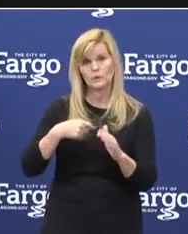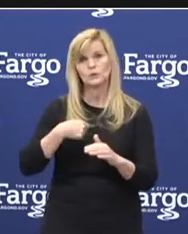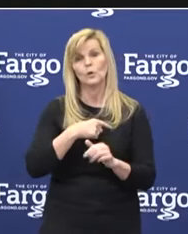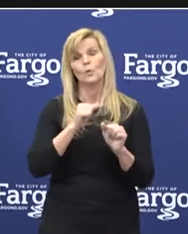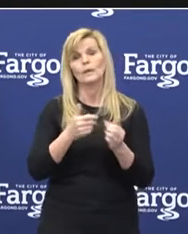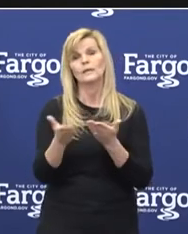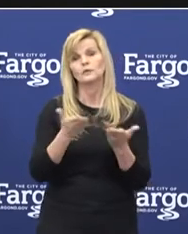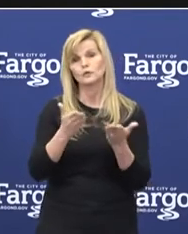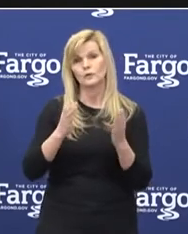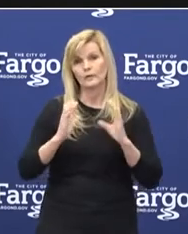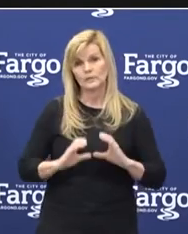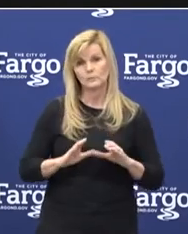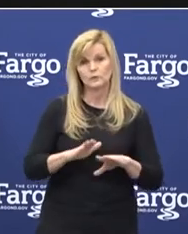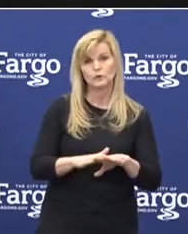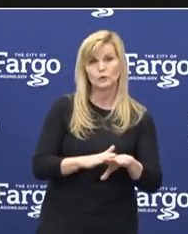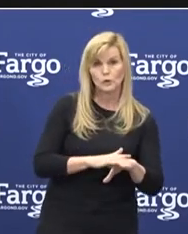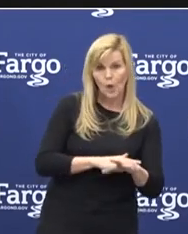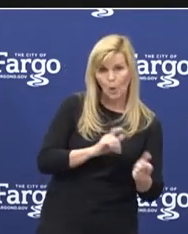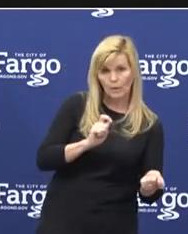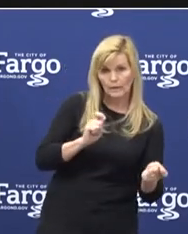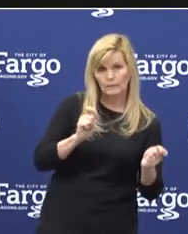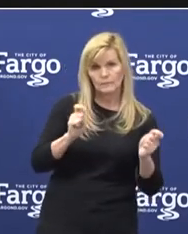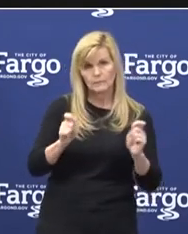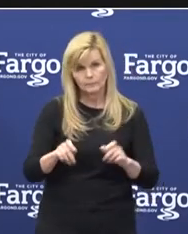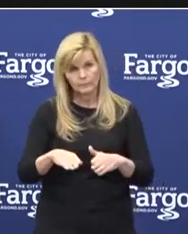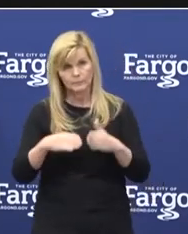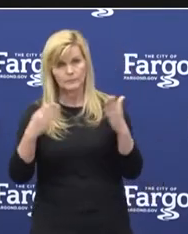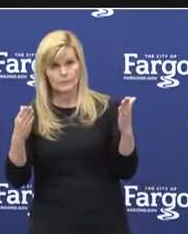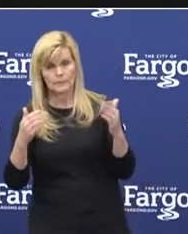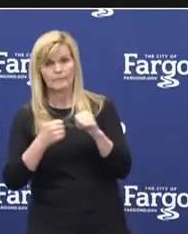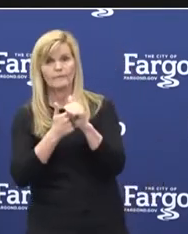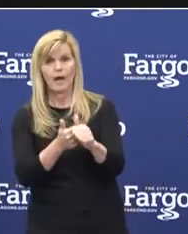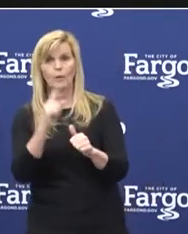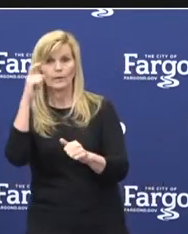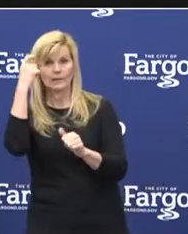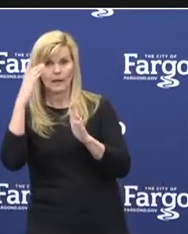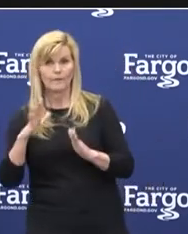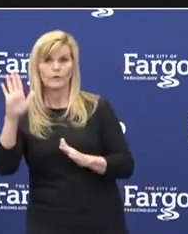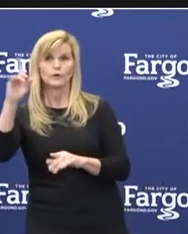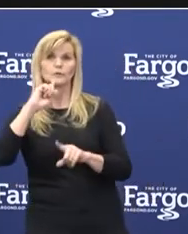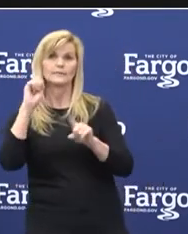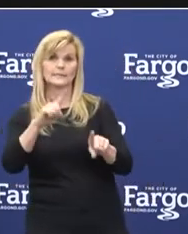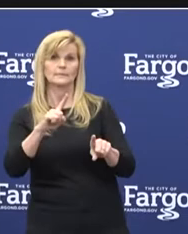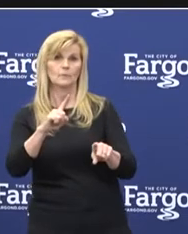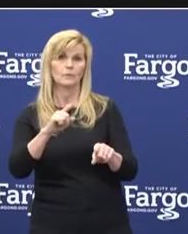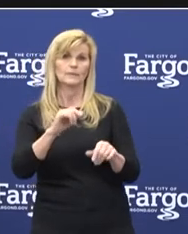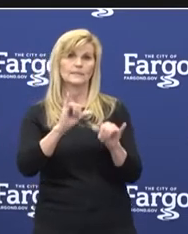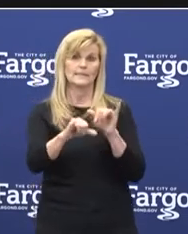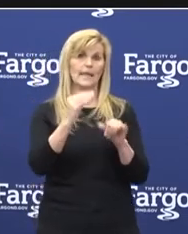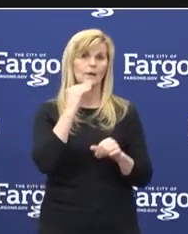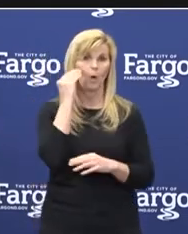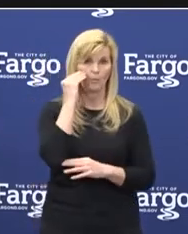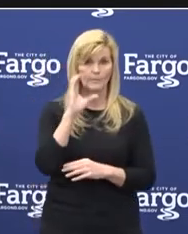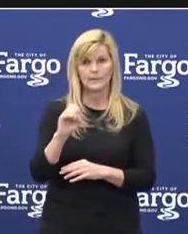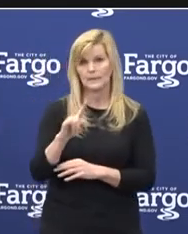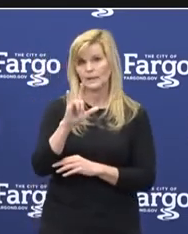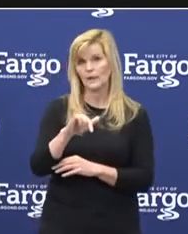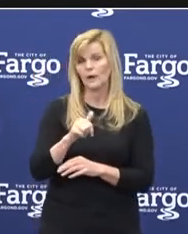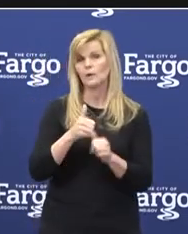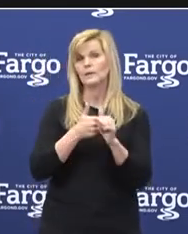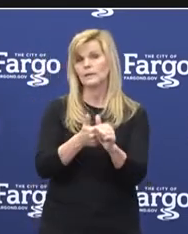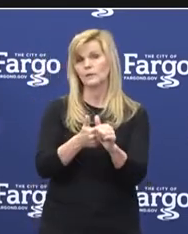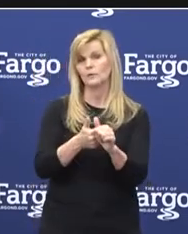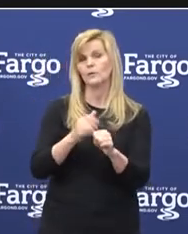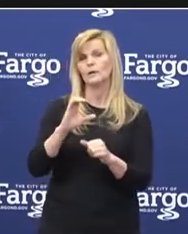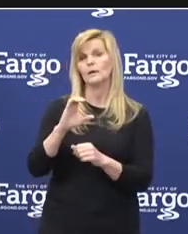customers by a slow reopening of government services following the governor's stay-at-home order. The county will continue to follow public health